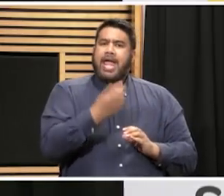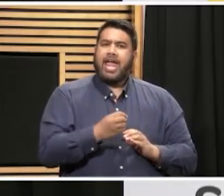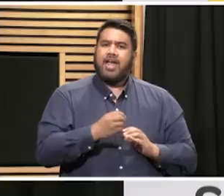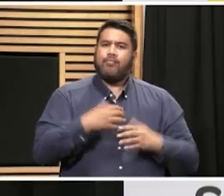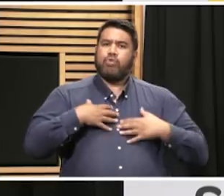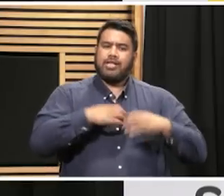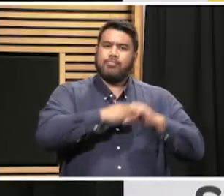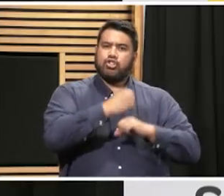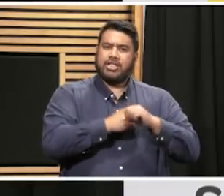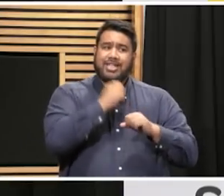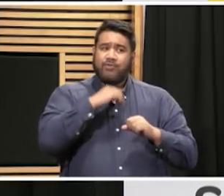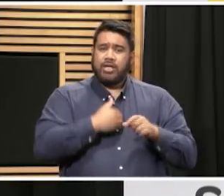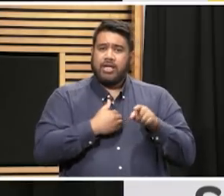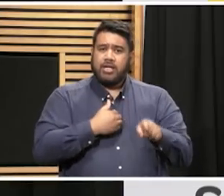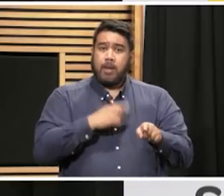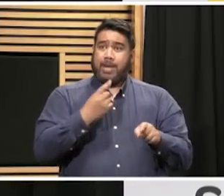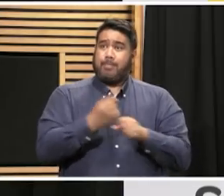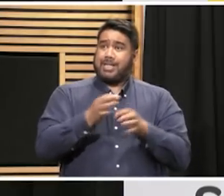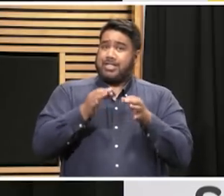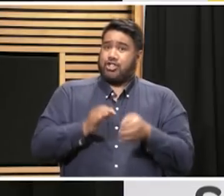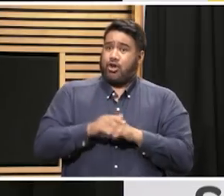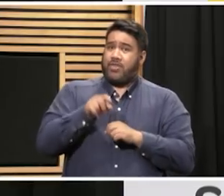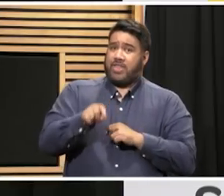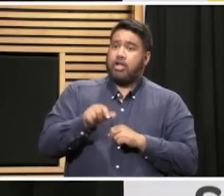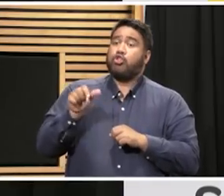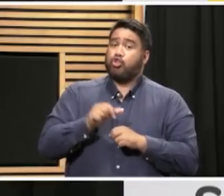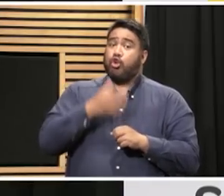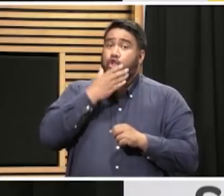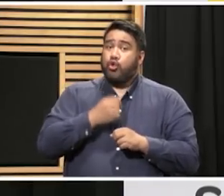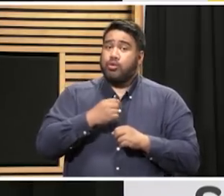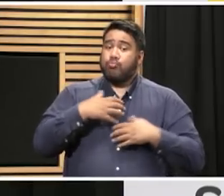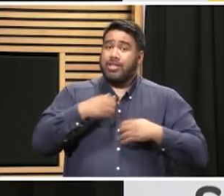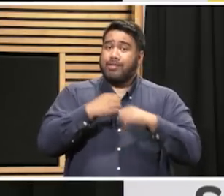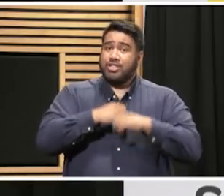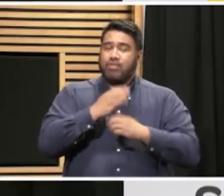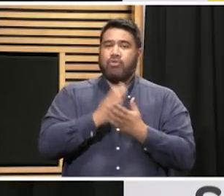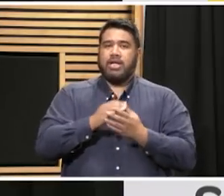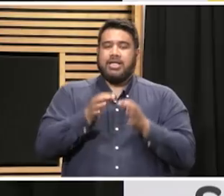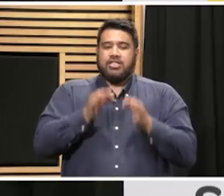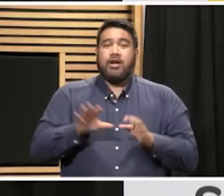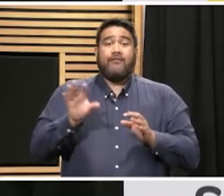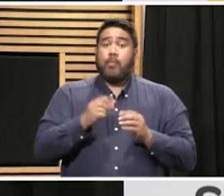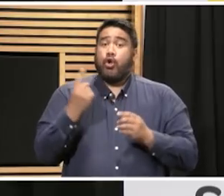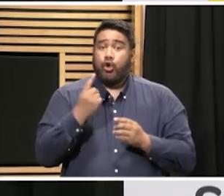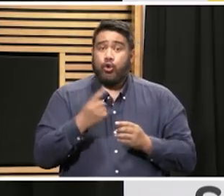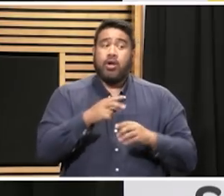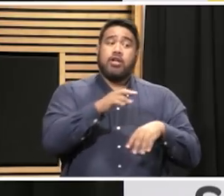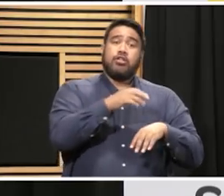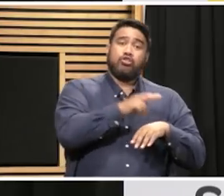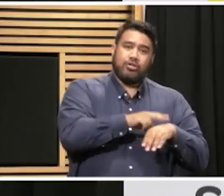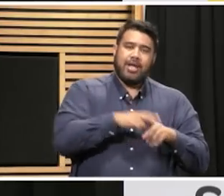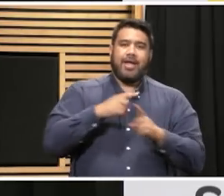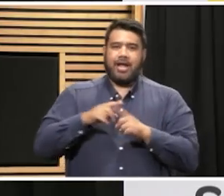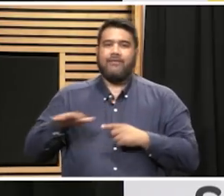generally, in any illness, the decision on whether to ventilate someone or not is a clinical and family decision. And that will be the case